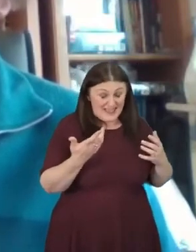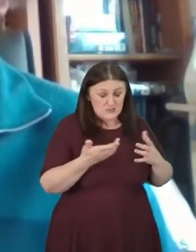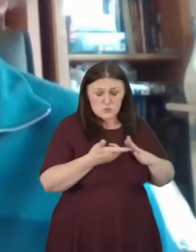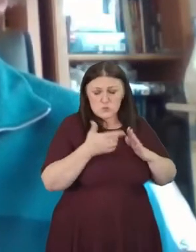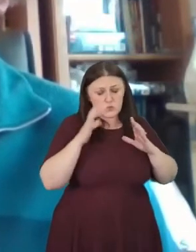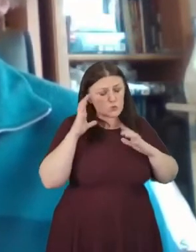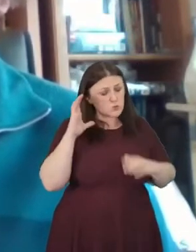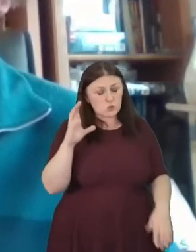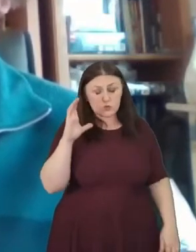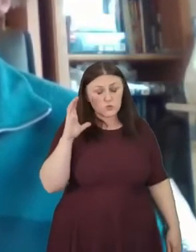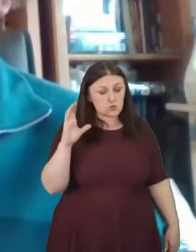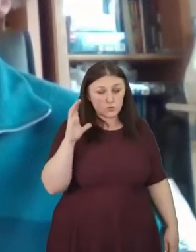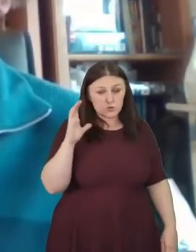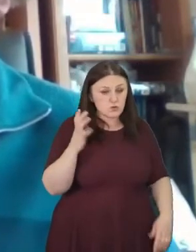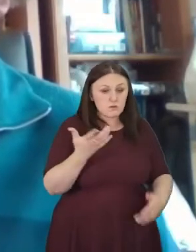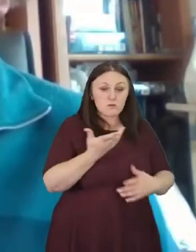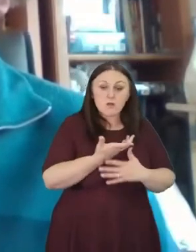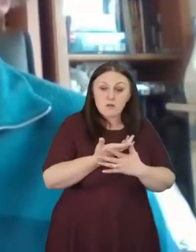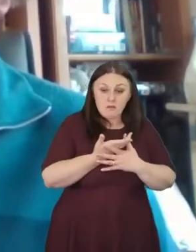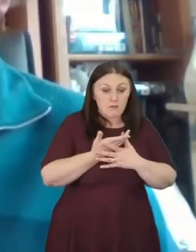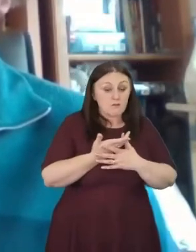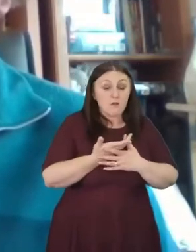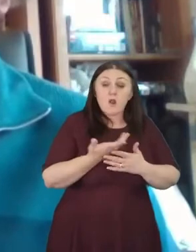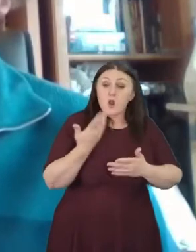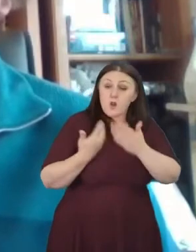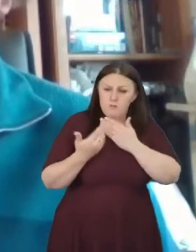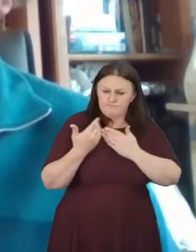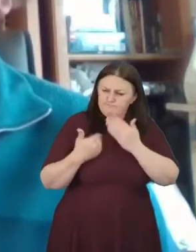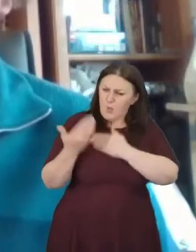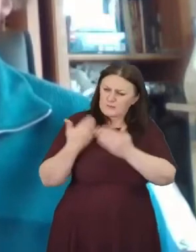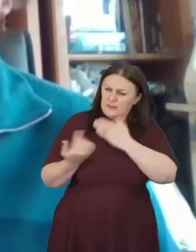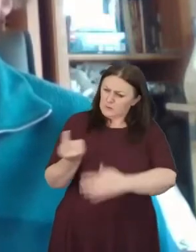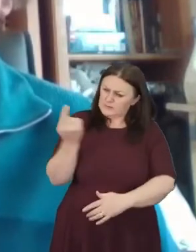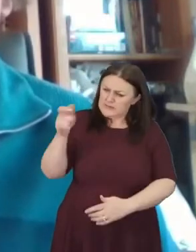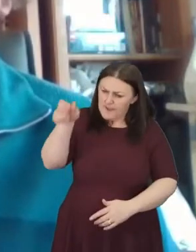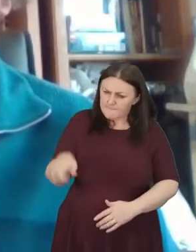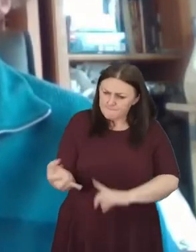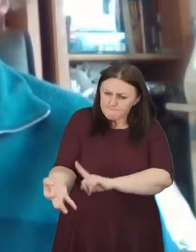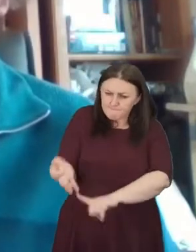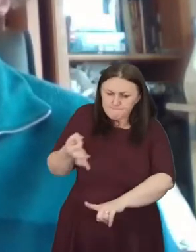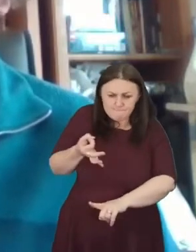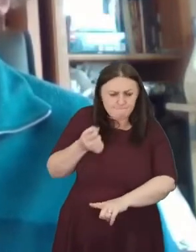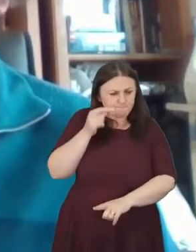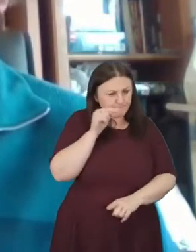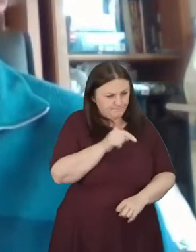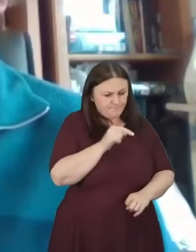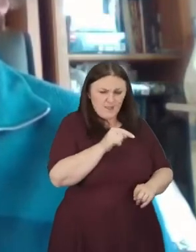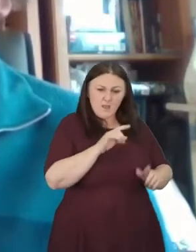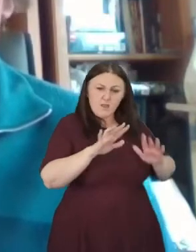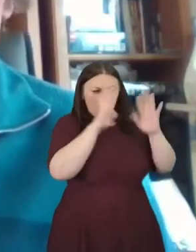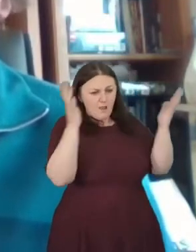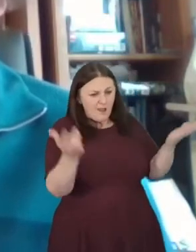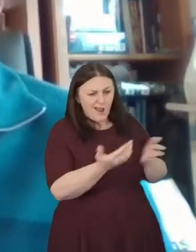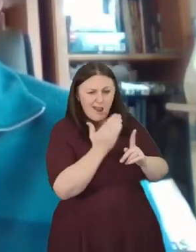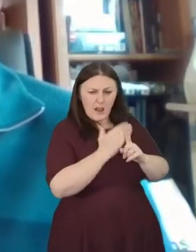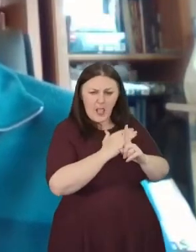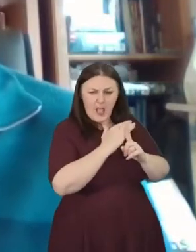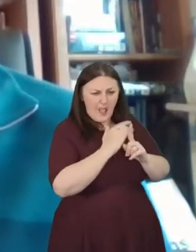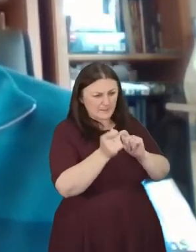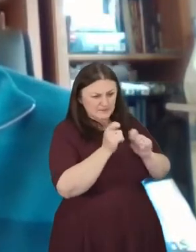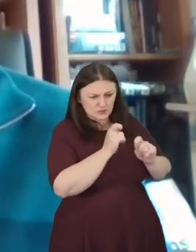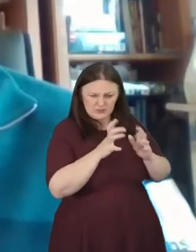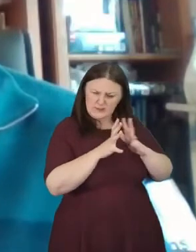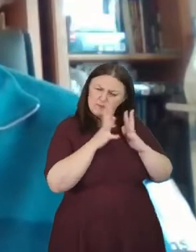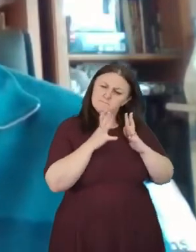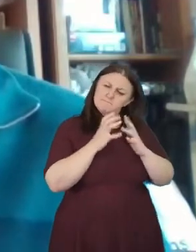A long time ago, somebody asked me what the biggest problem with climate climate change is, and it's this.